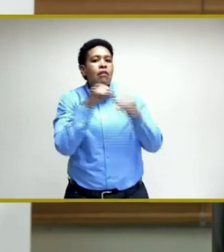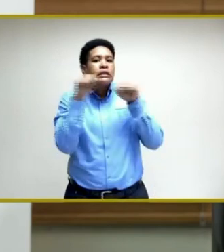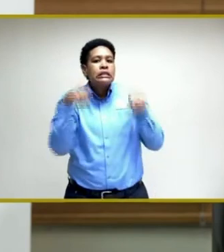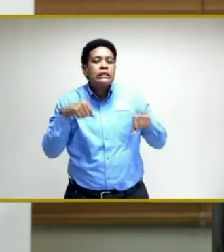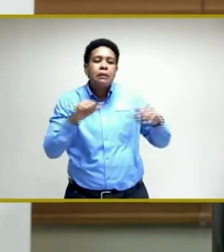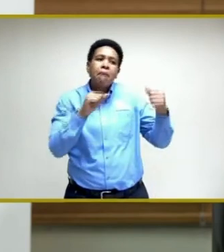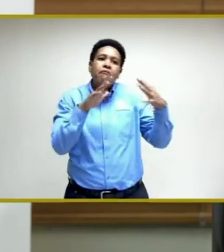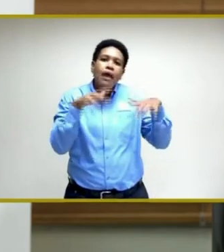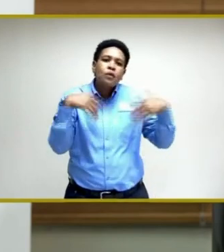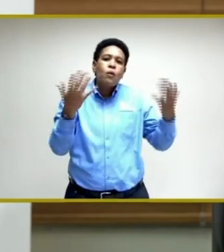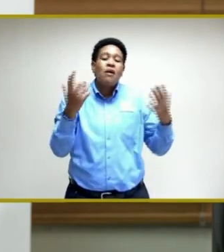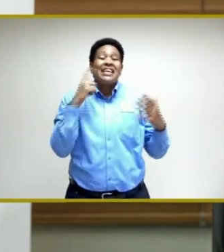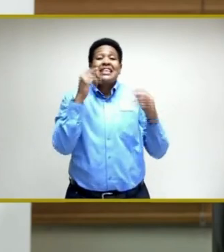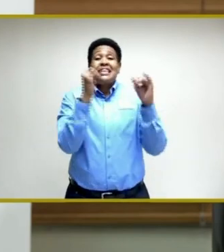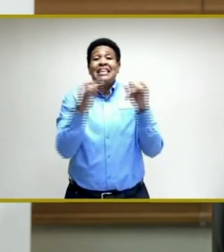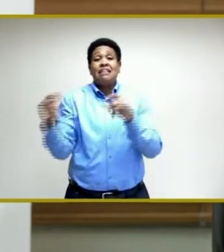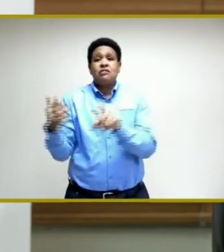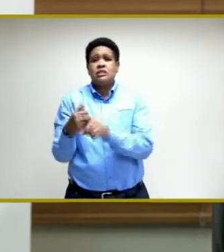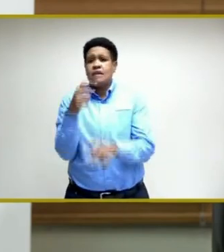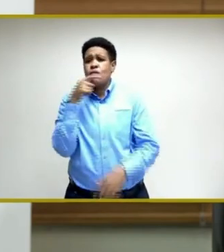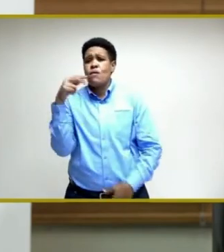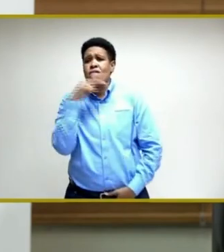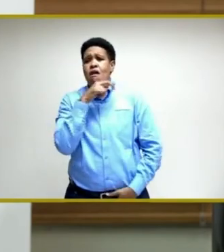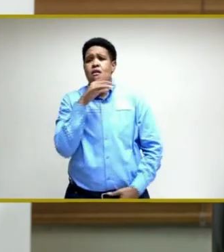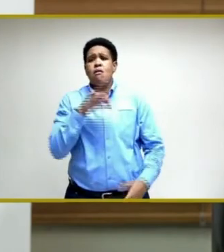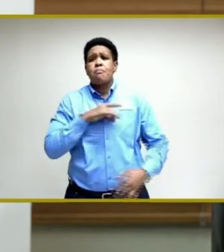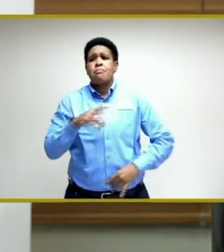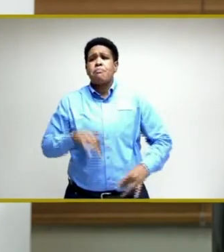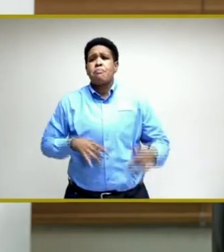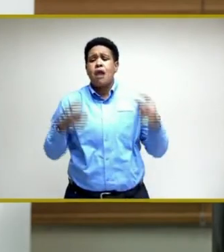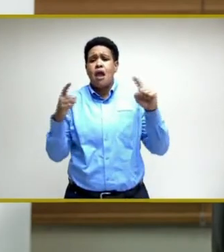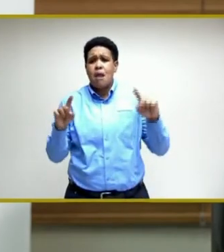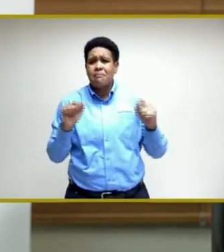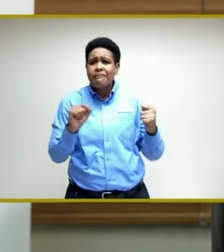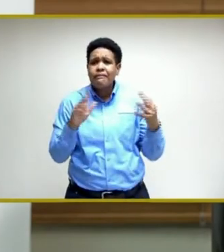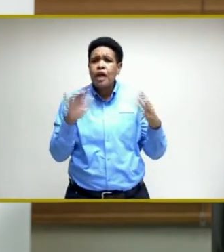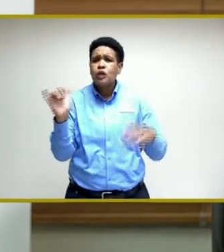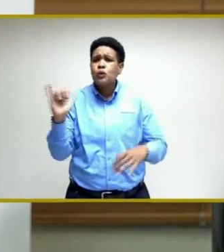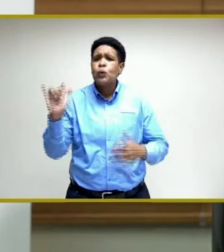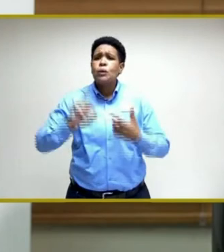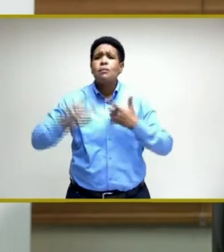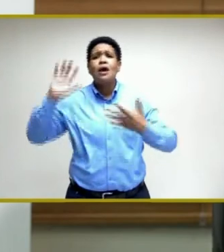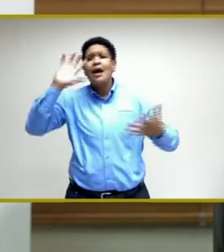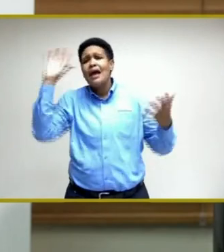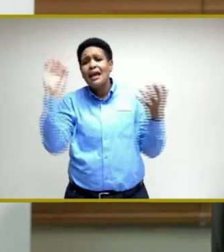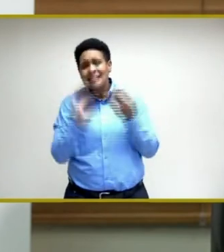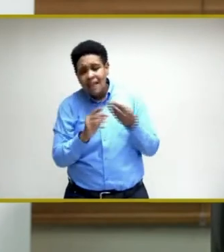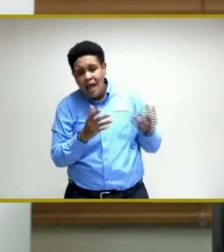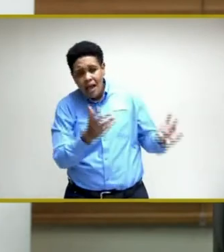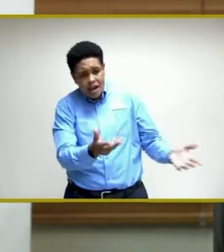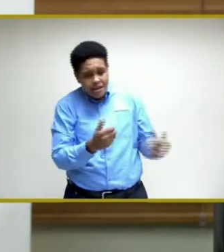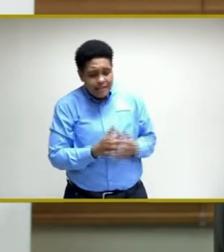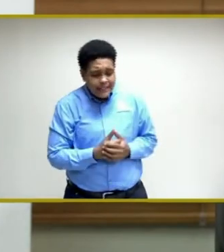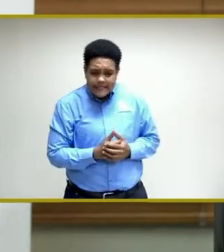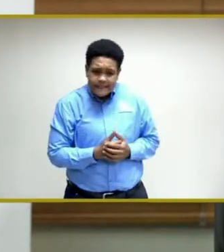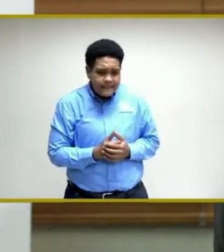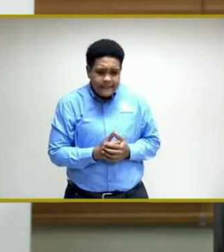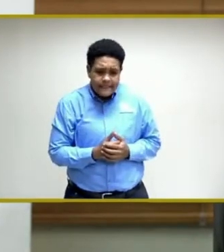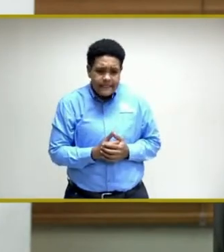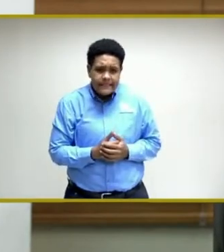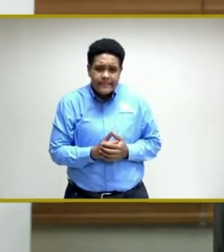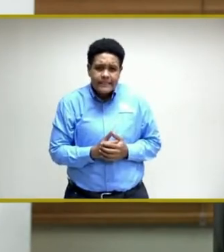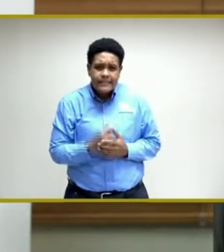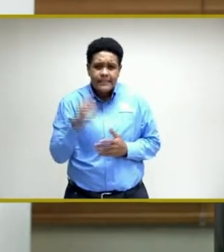who have the virus face, and the entire, you know, ecosystem